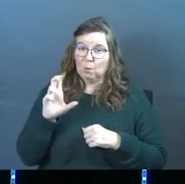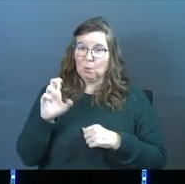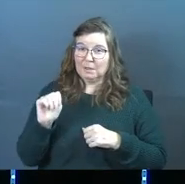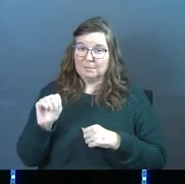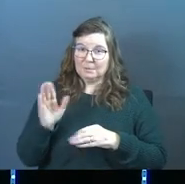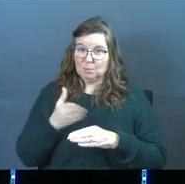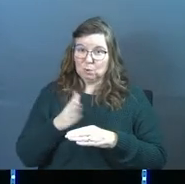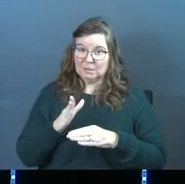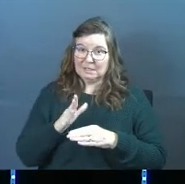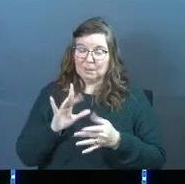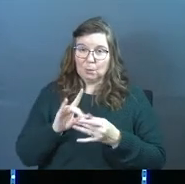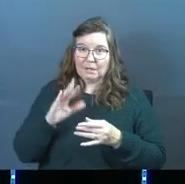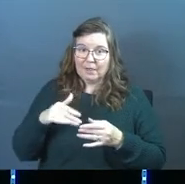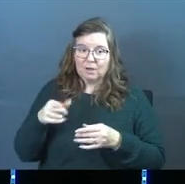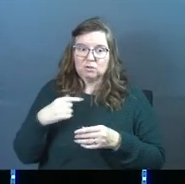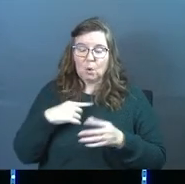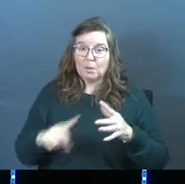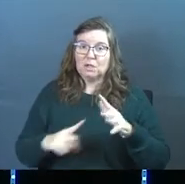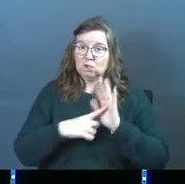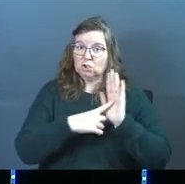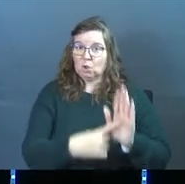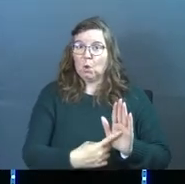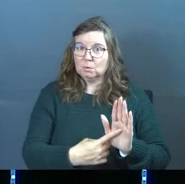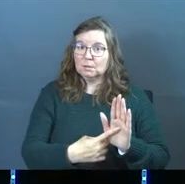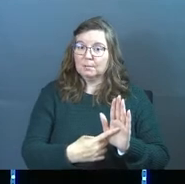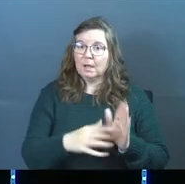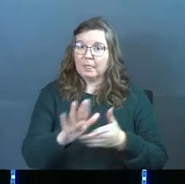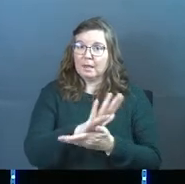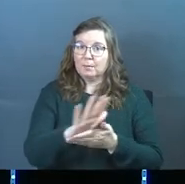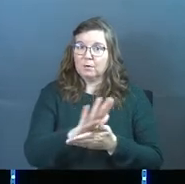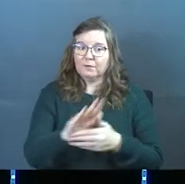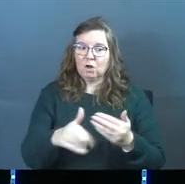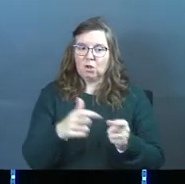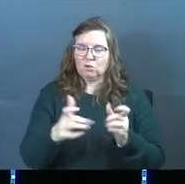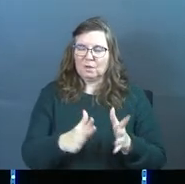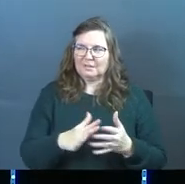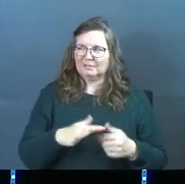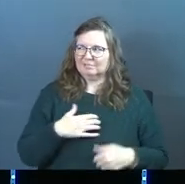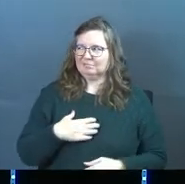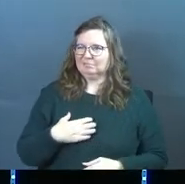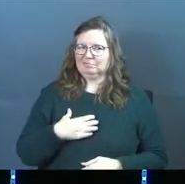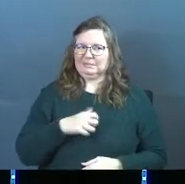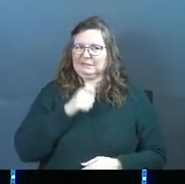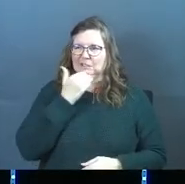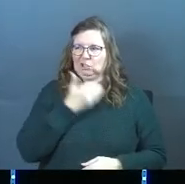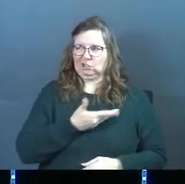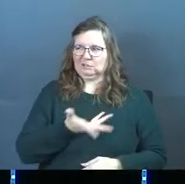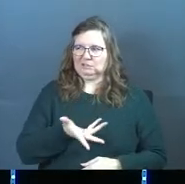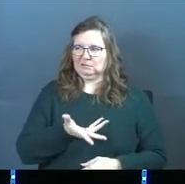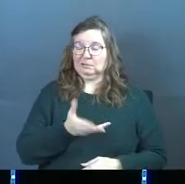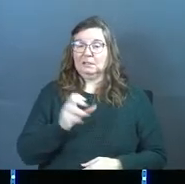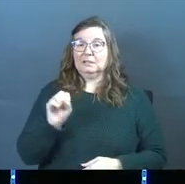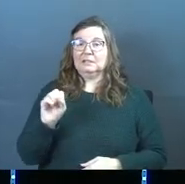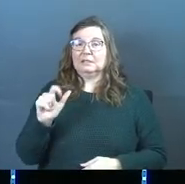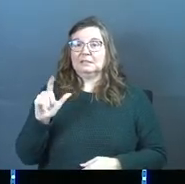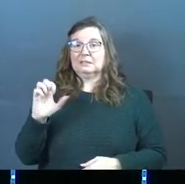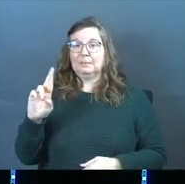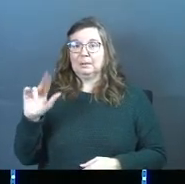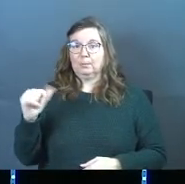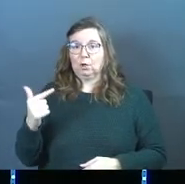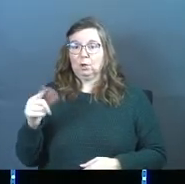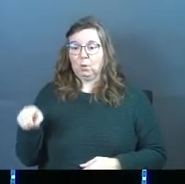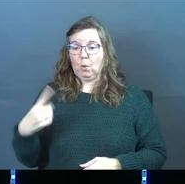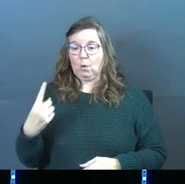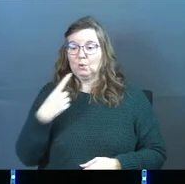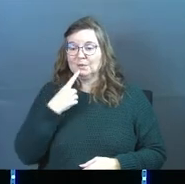score? Wasn't on it yet. So he shows them the movie and all the directors are like, oh no, this isn't very good. Spielberg was the only